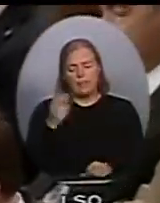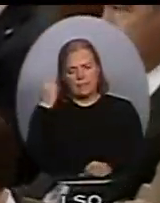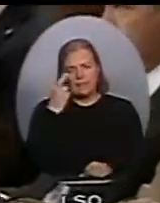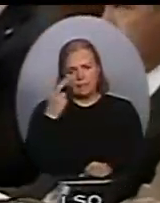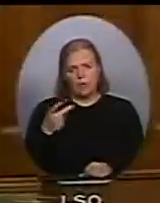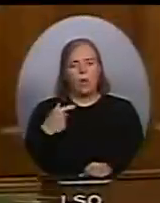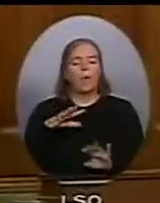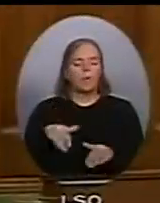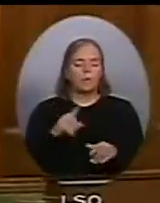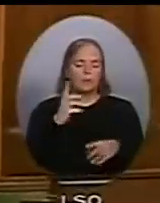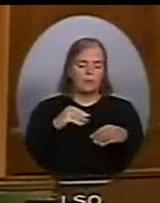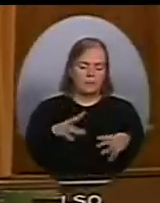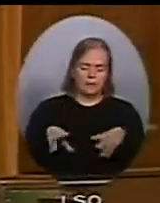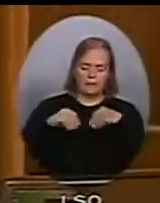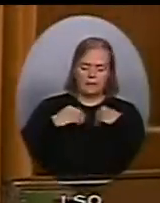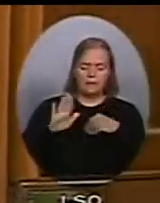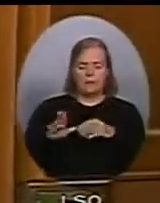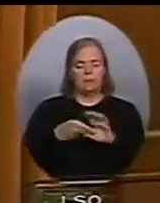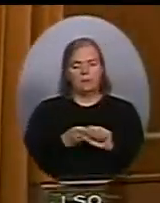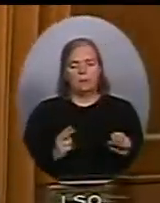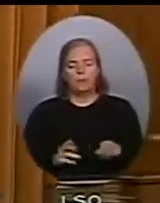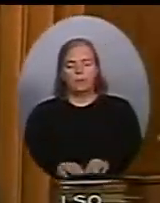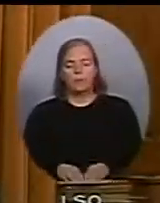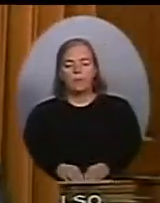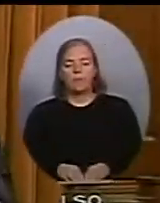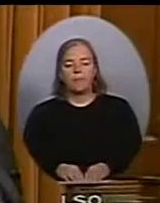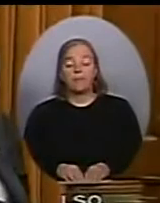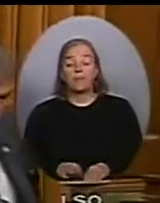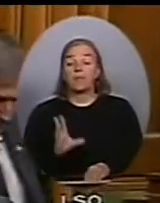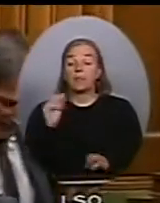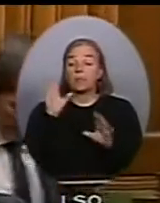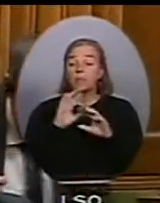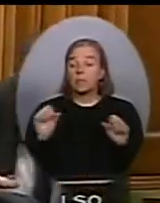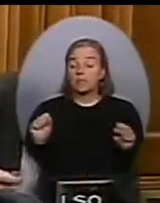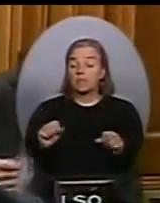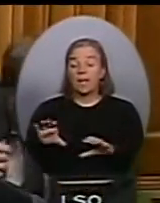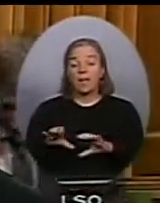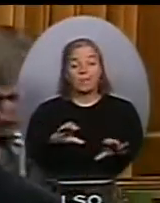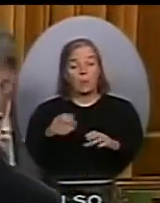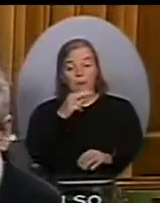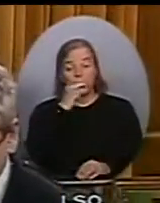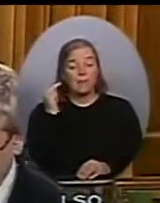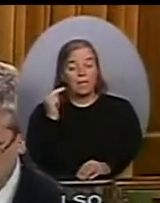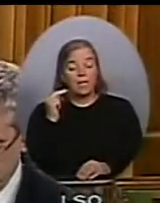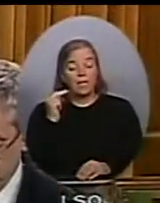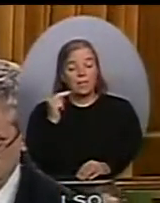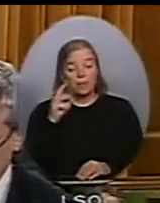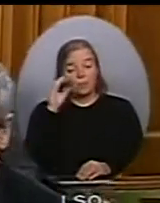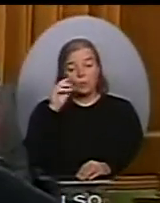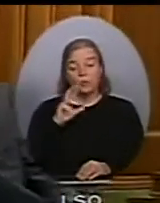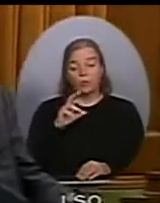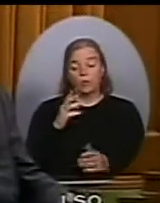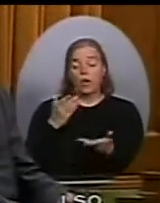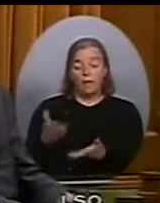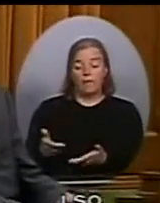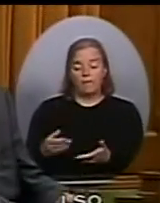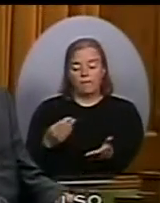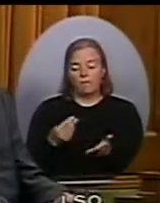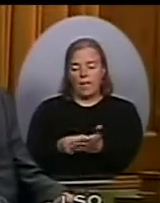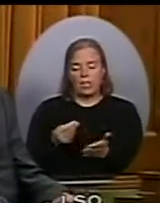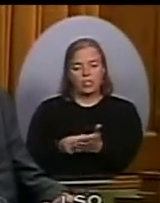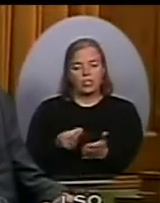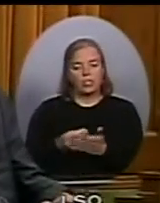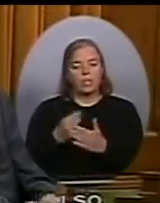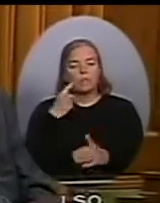Mr. Speaker, it is an indictable offence to offer a senator compensation in relation to a controversy